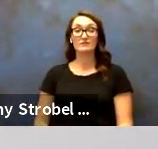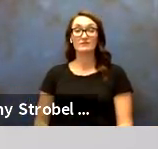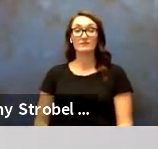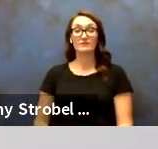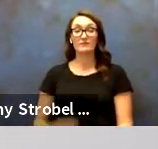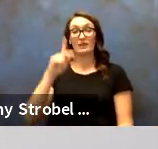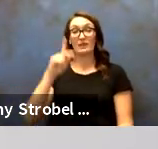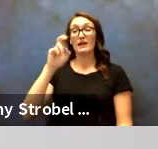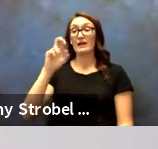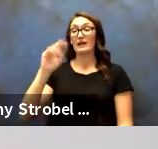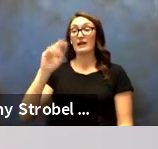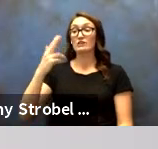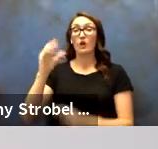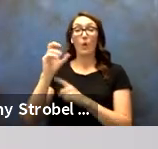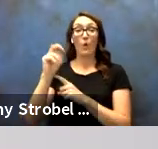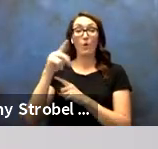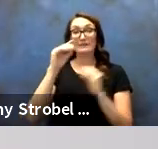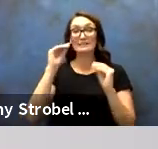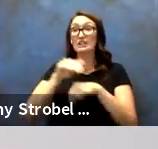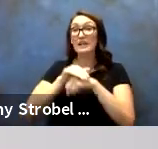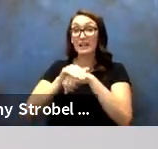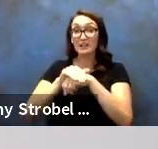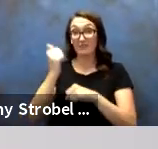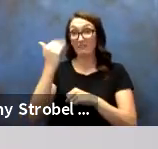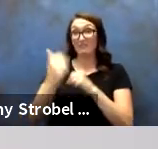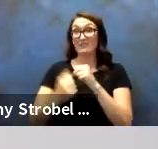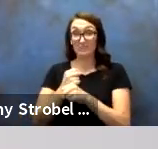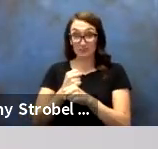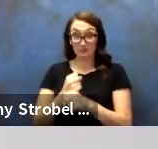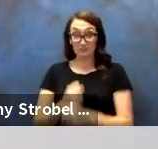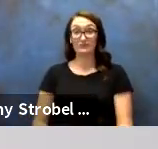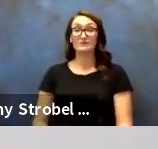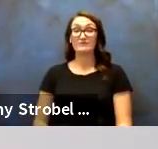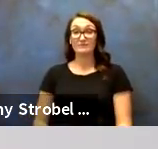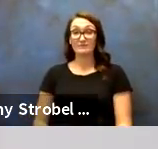Ken Chacon, English Instructor, 15 years of service.